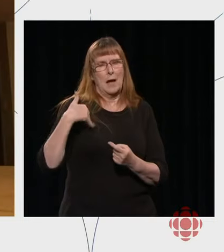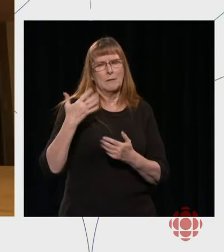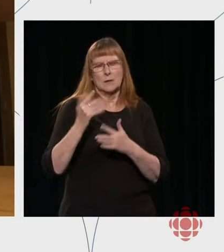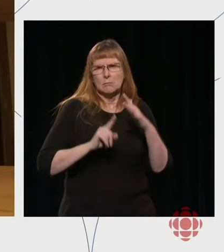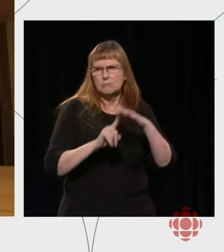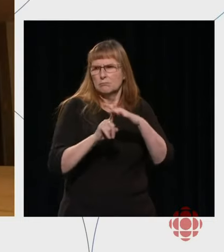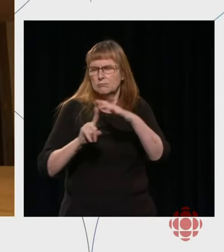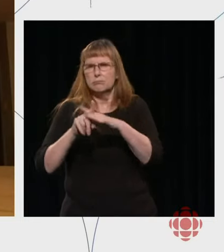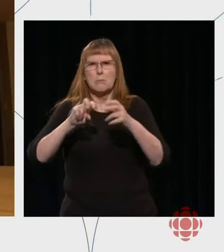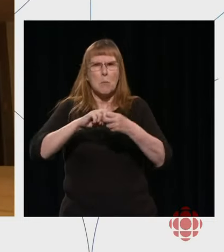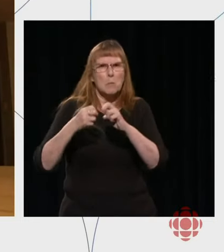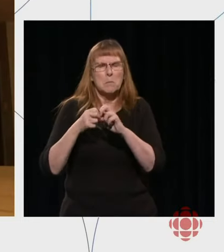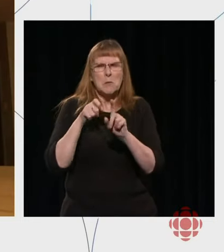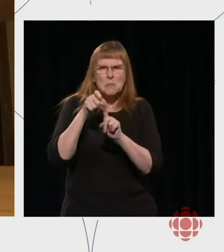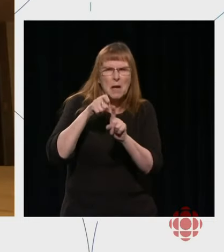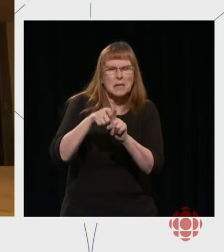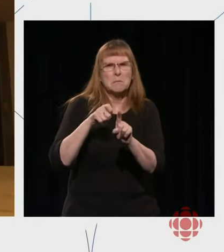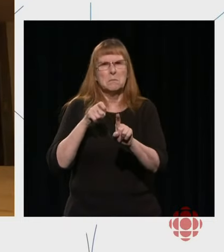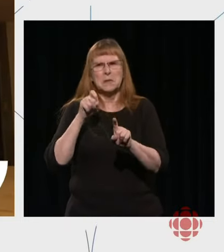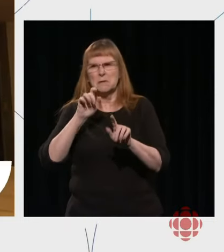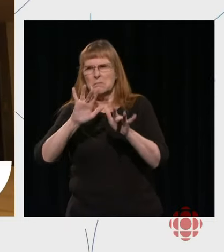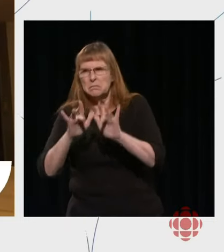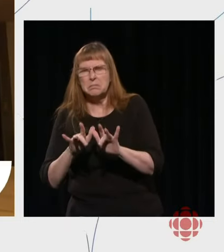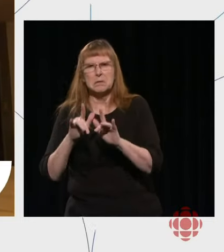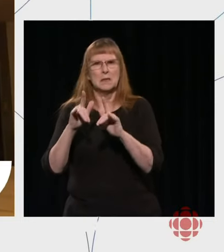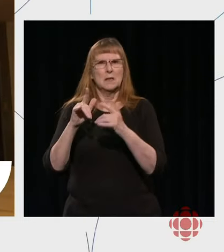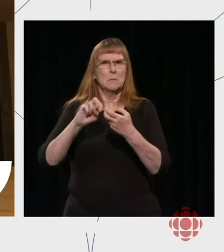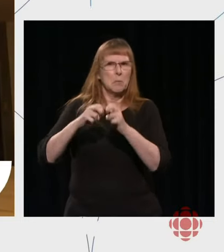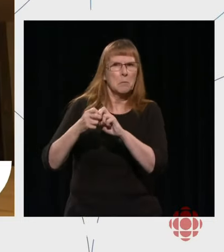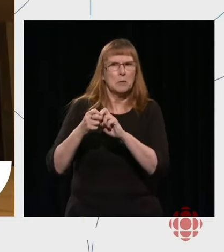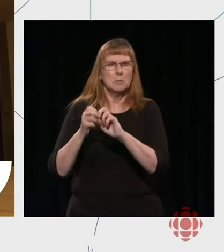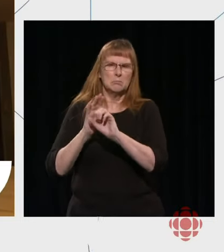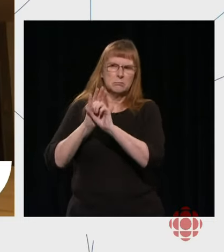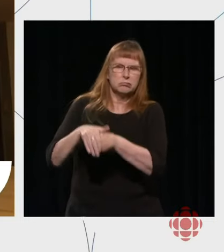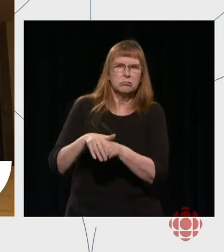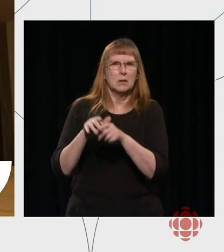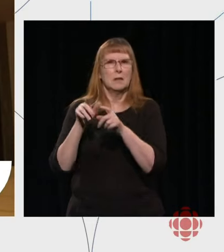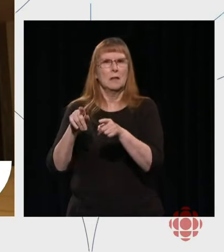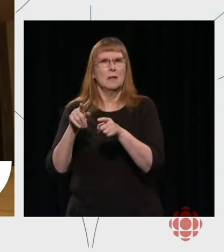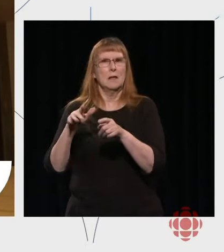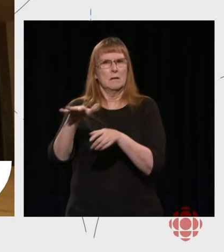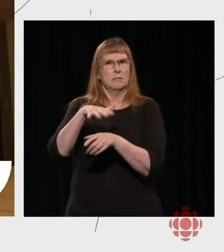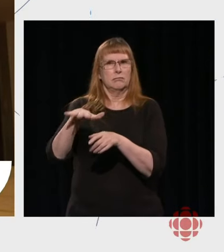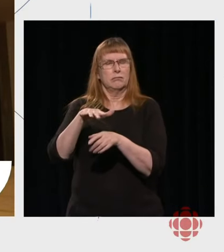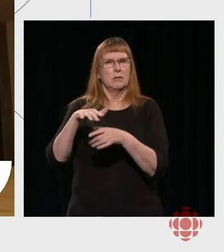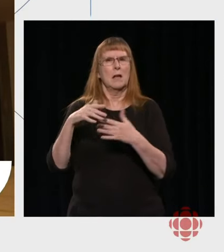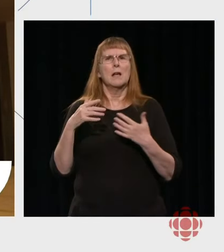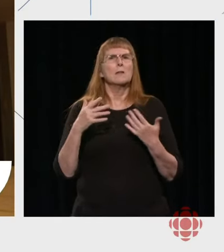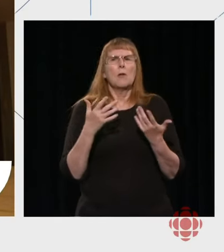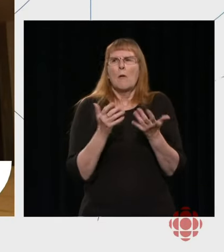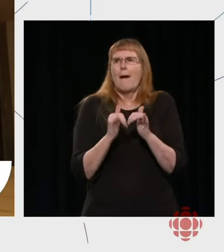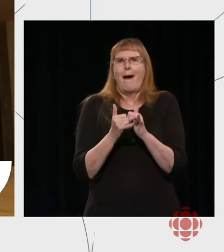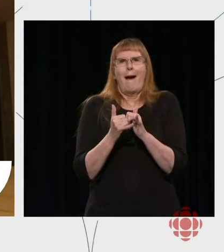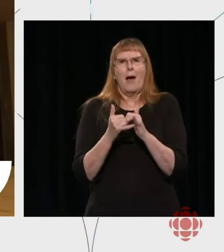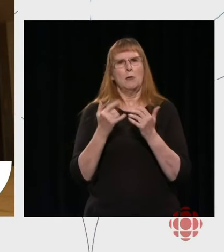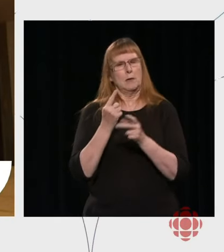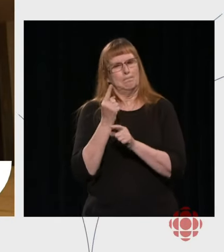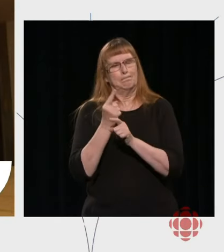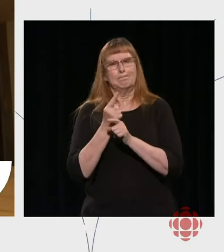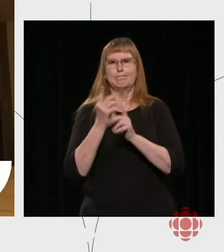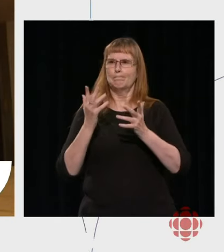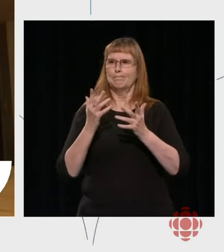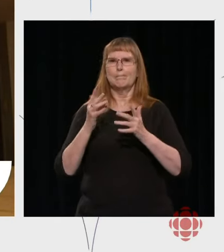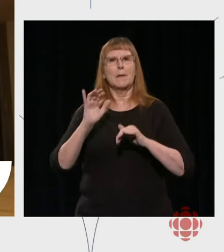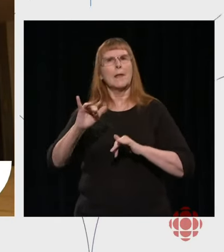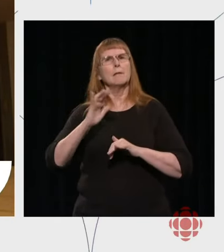Thank you for the question, Patricia. We've all been shaken by the number of cases